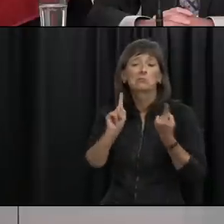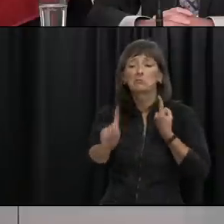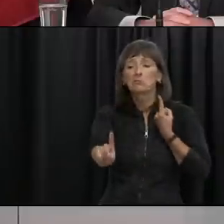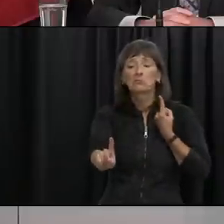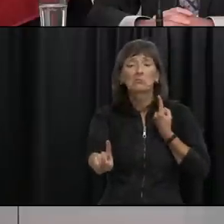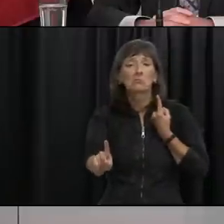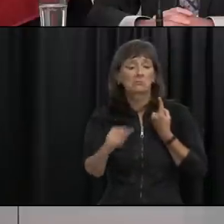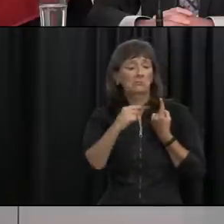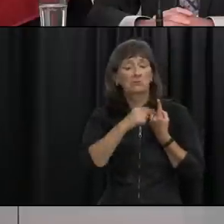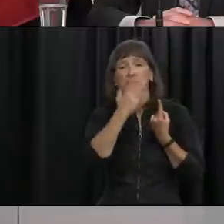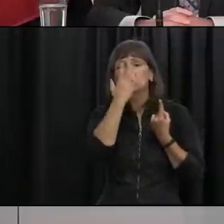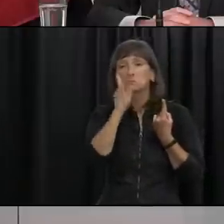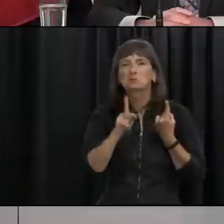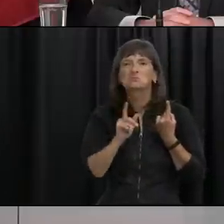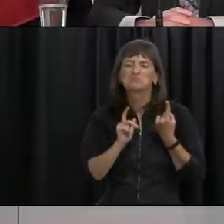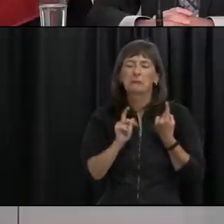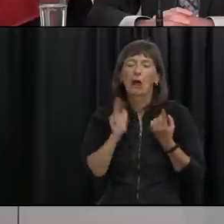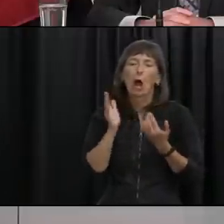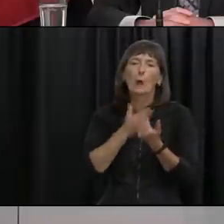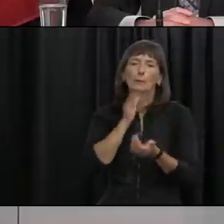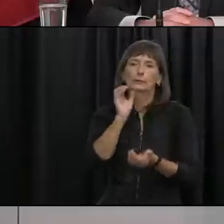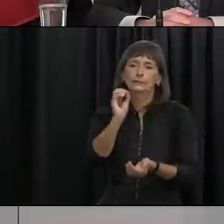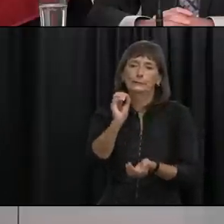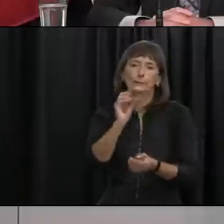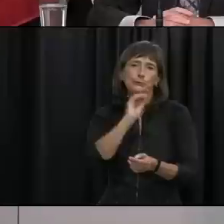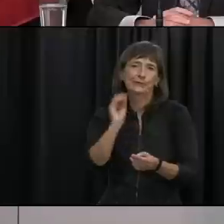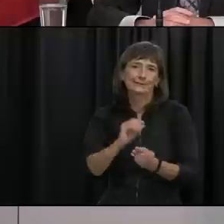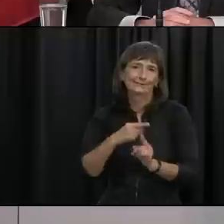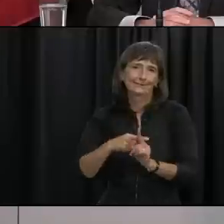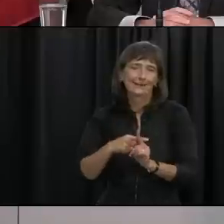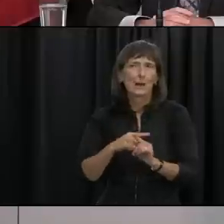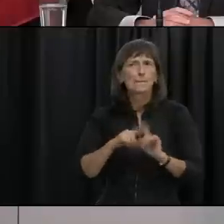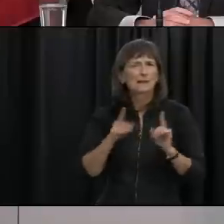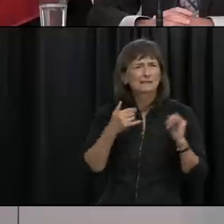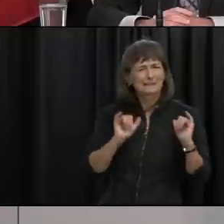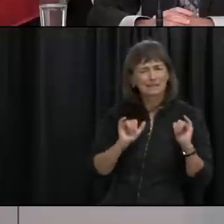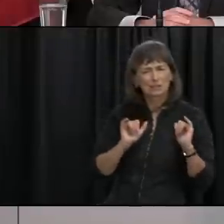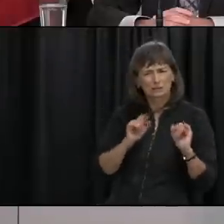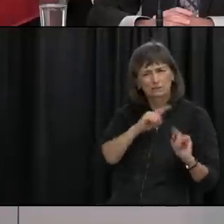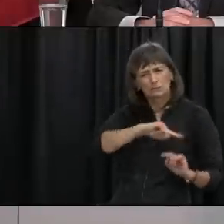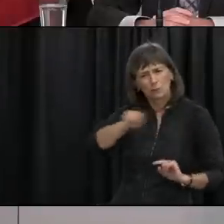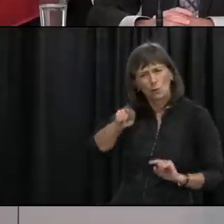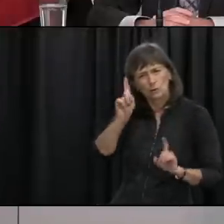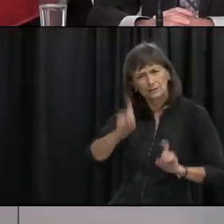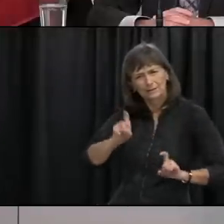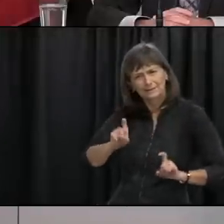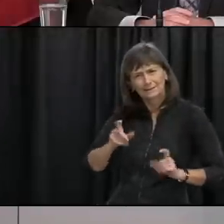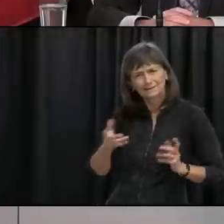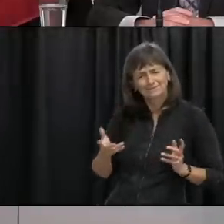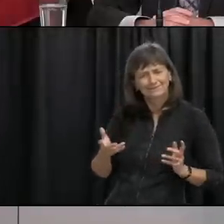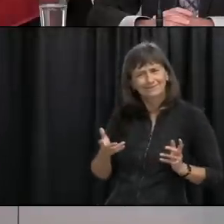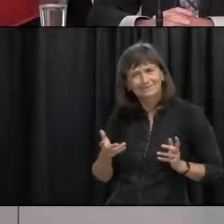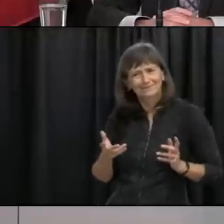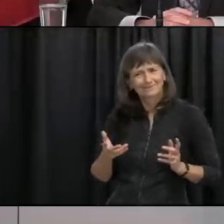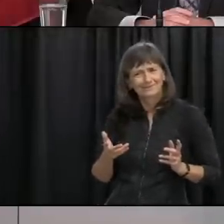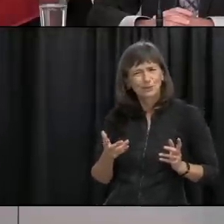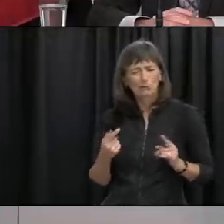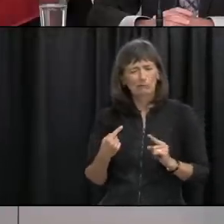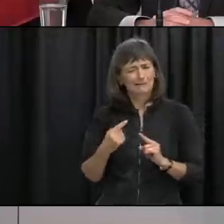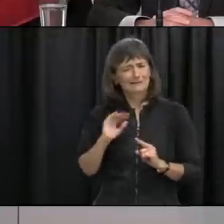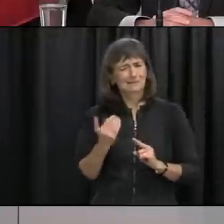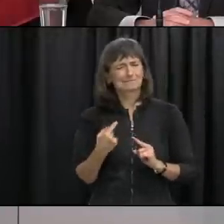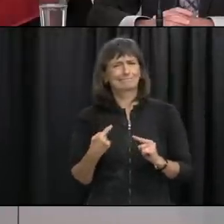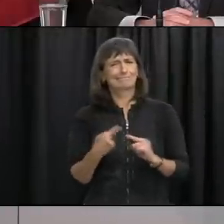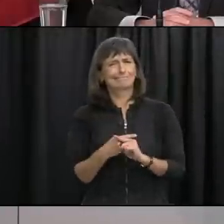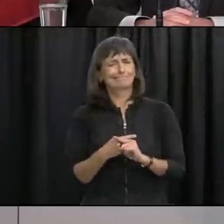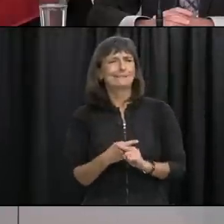contact uh but at the same time you're telling people that they should go get tested so explain i guess the contradiction there